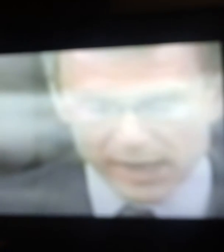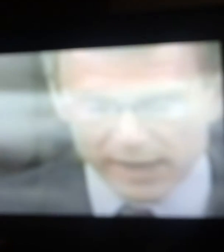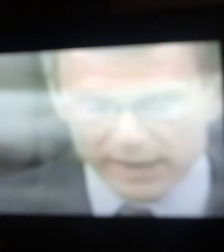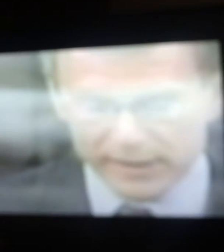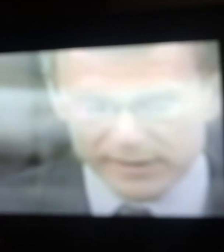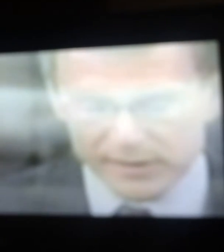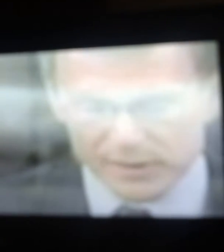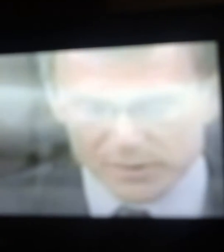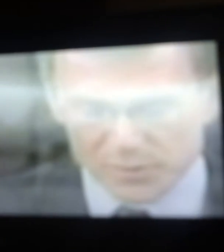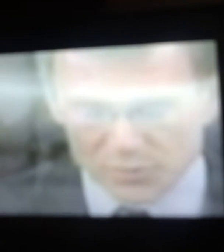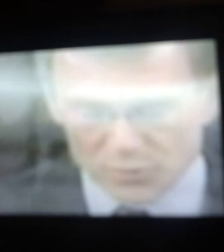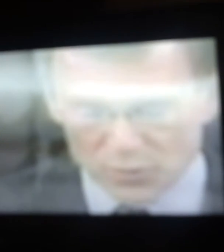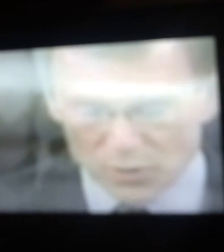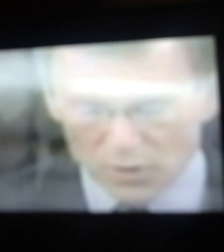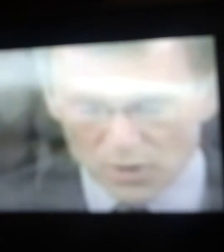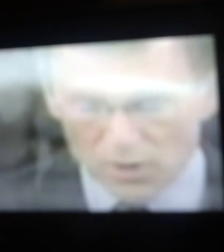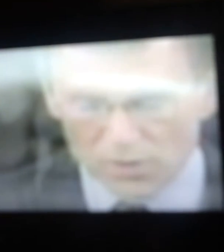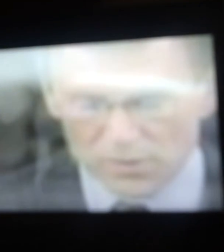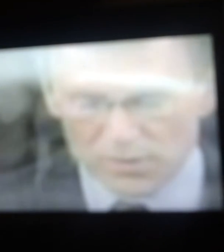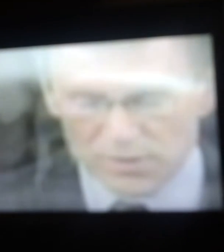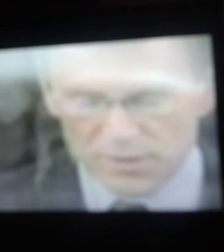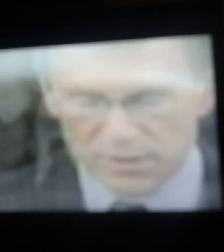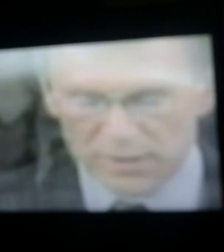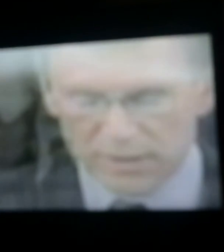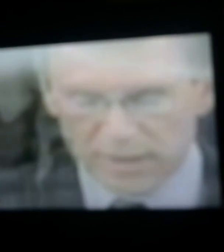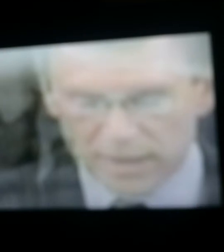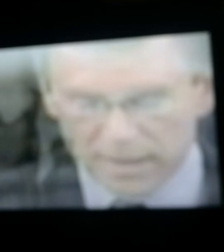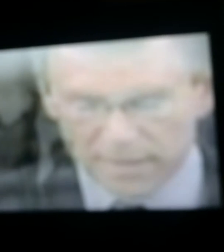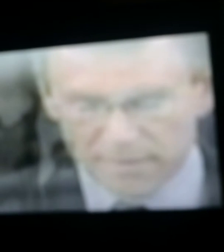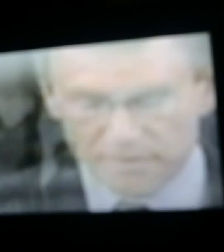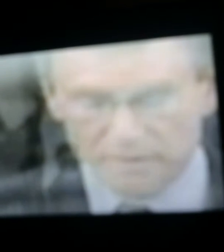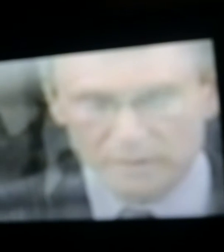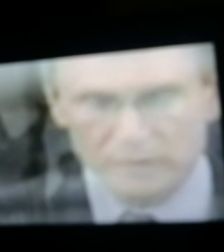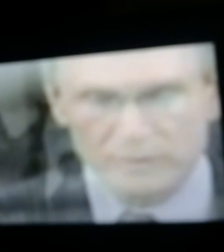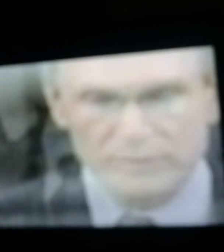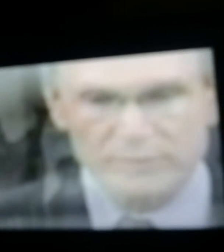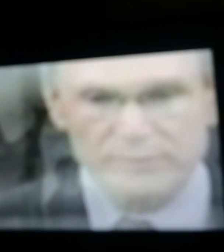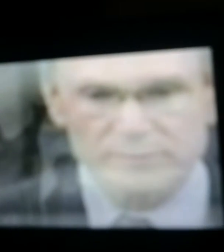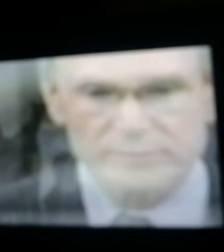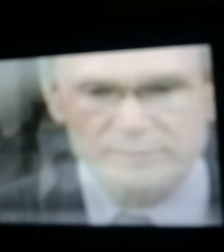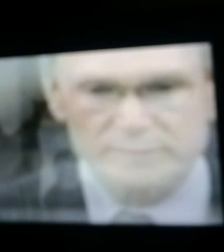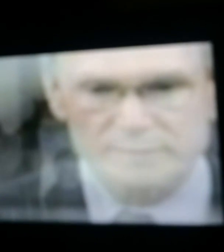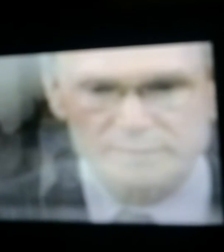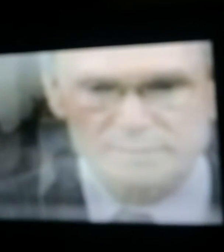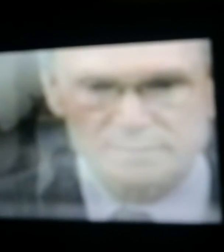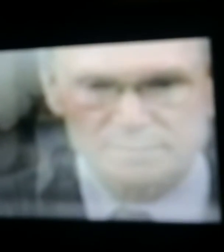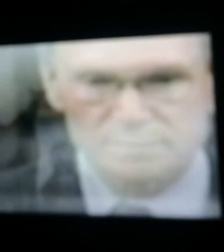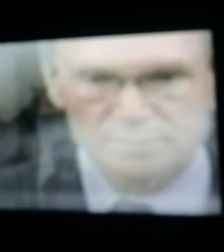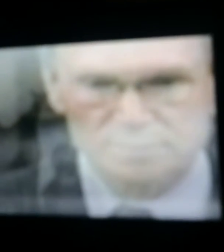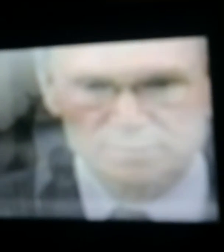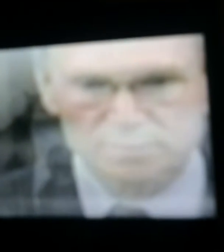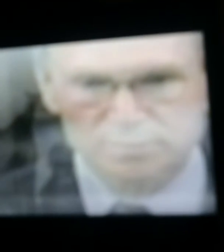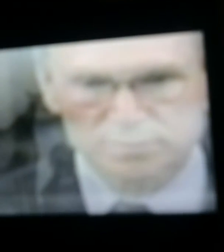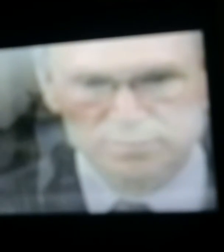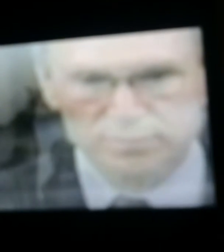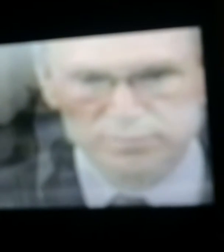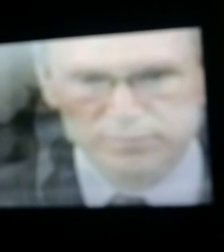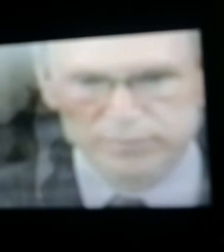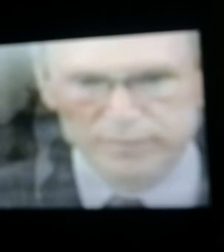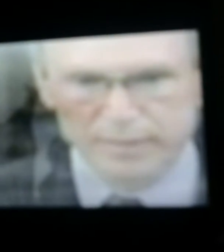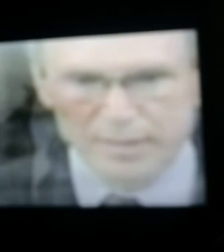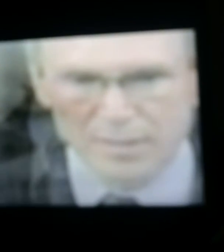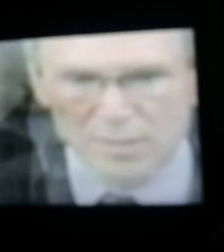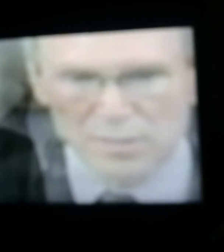He's the representative of the Senate. The Senate represents the states of the nation, so he could speak for the nation. The man is Tom